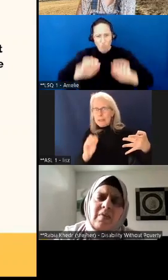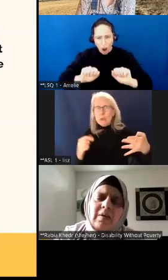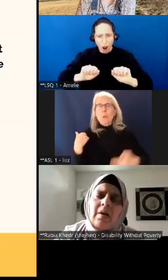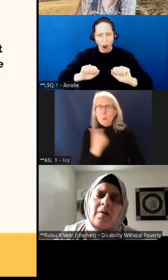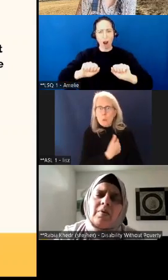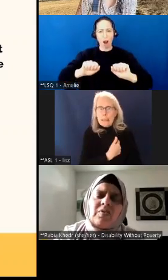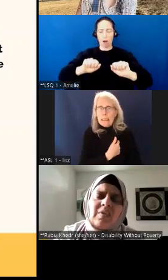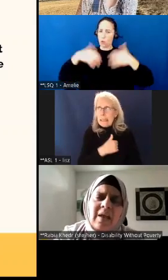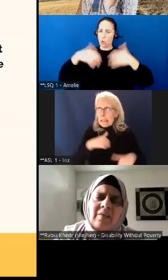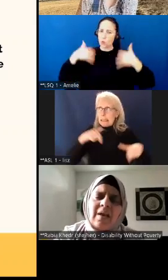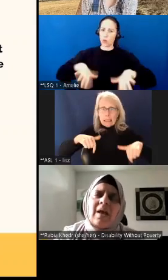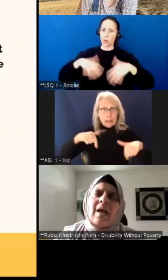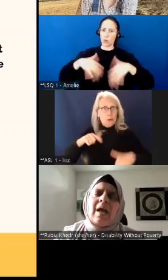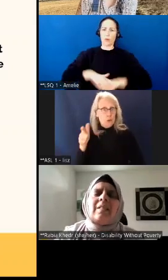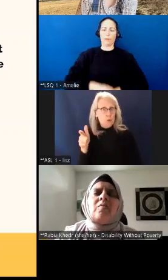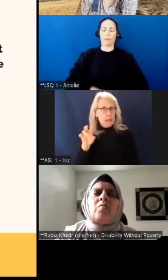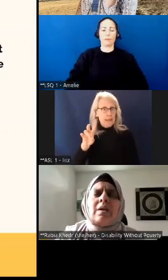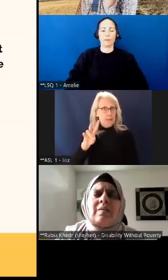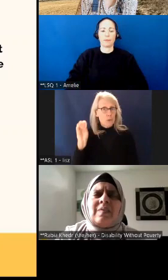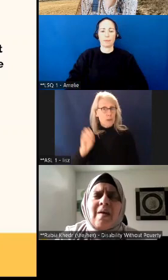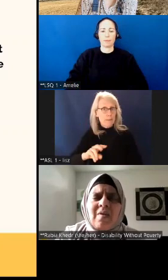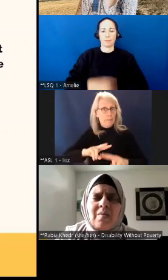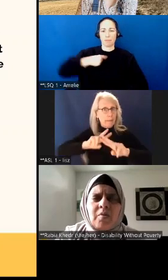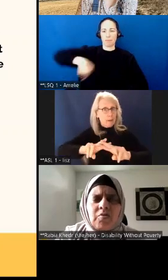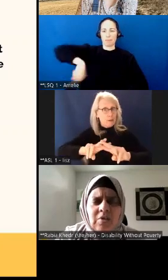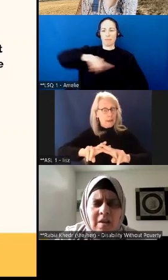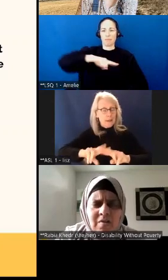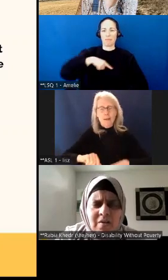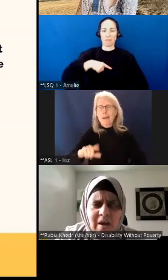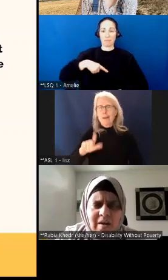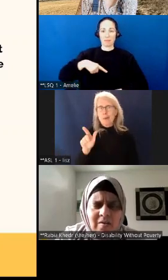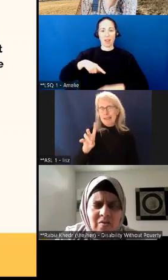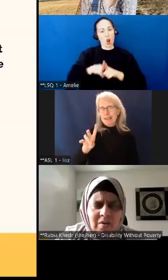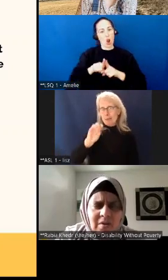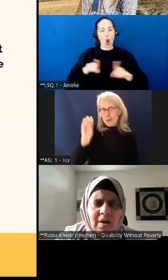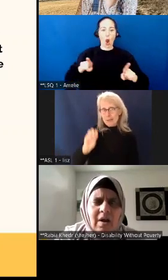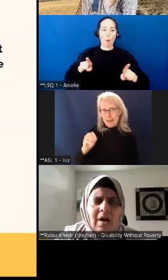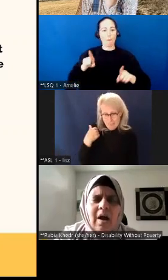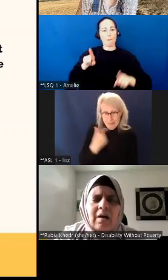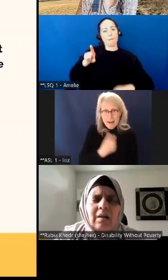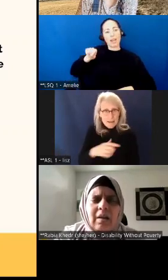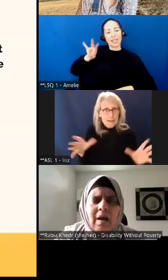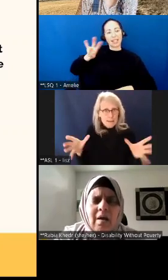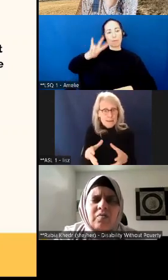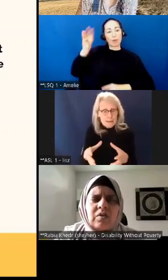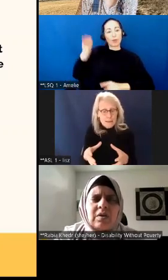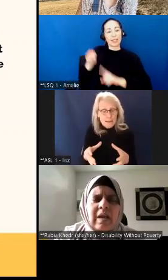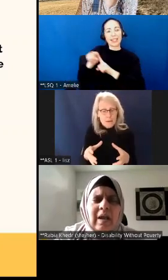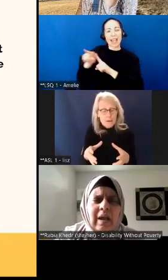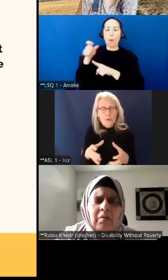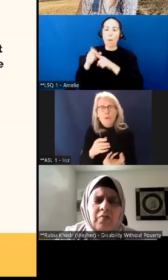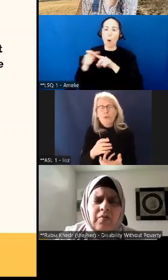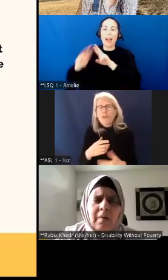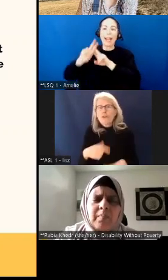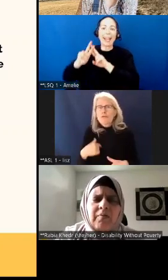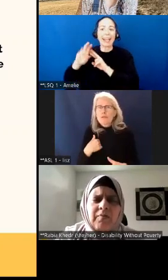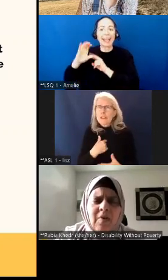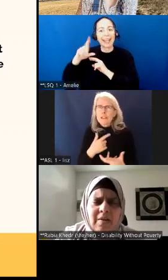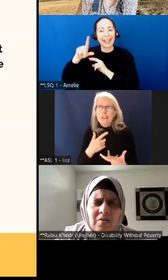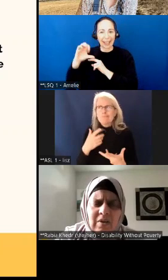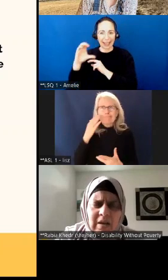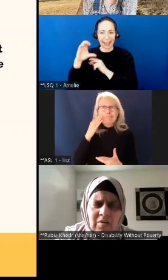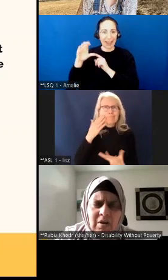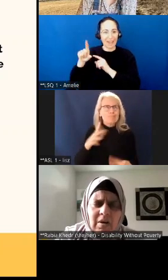27%, and the 27% of us are loved, cared for,